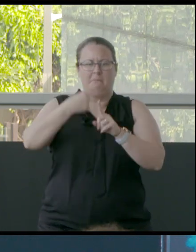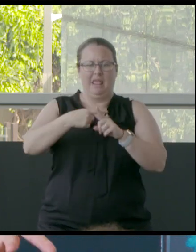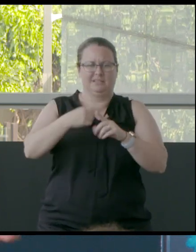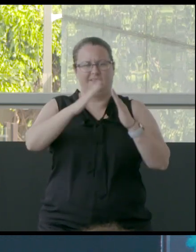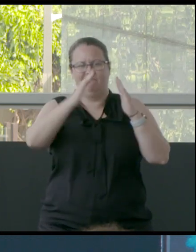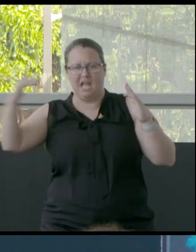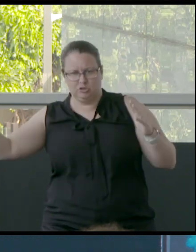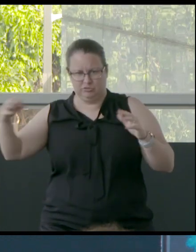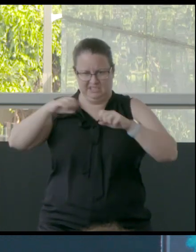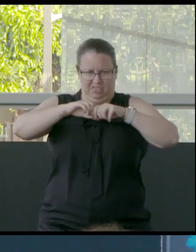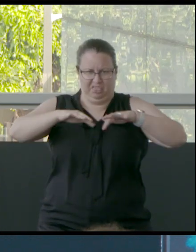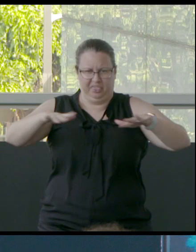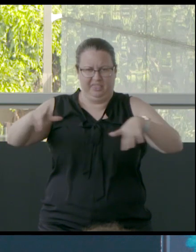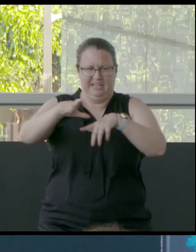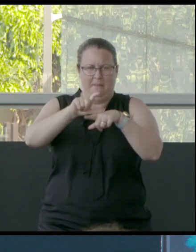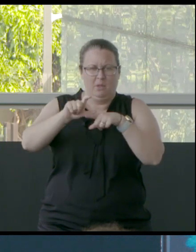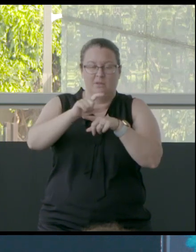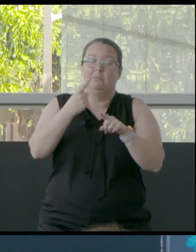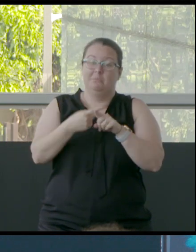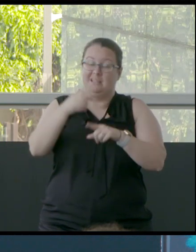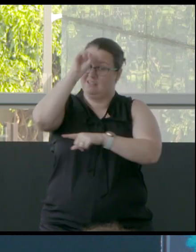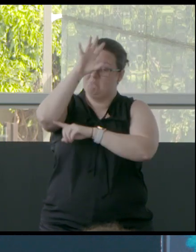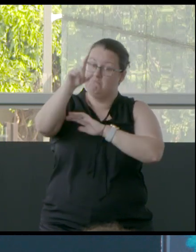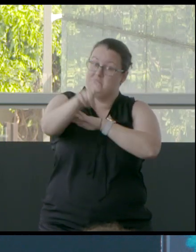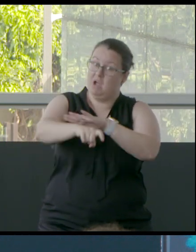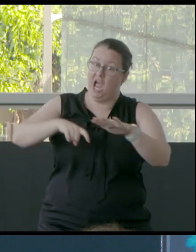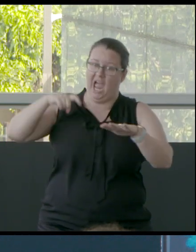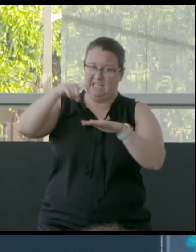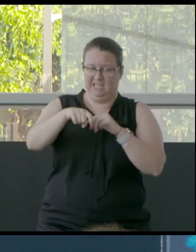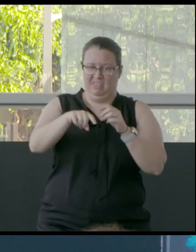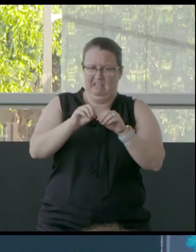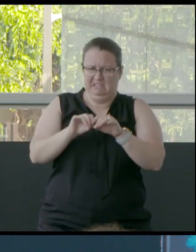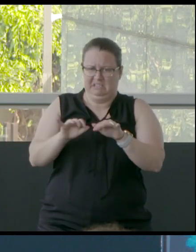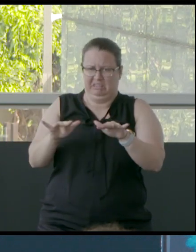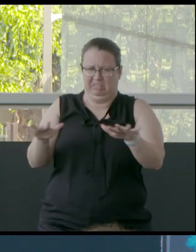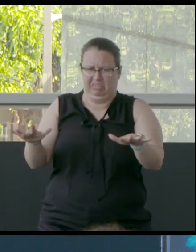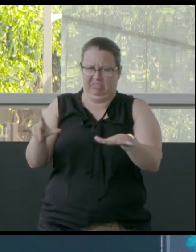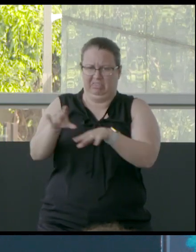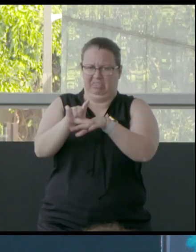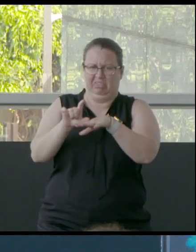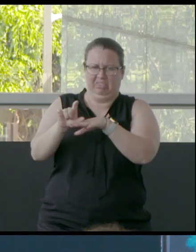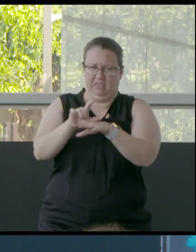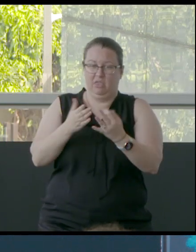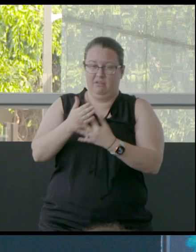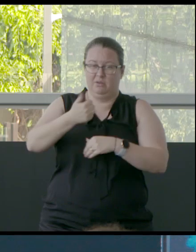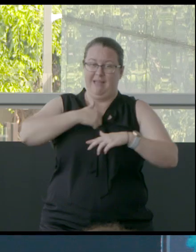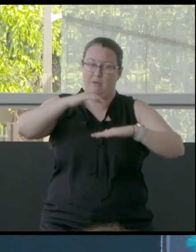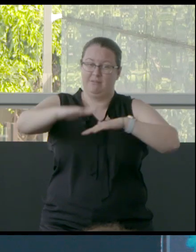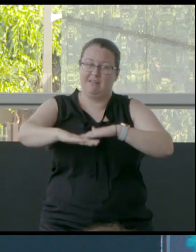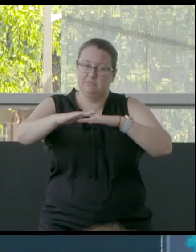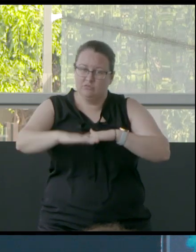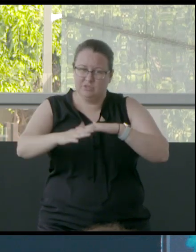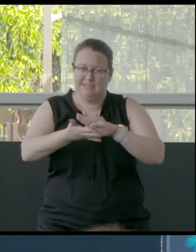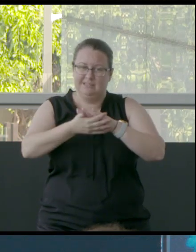course, the issue with mining, which is leaching and, you all the boars going through country and just